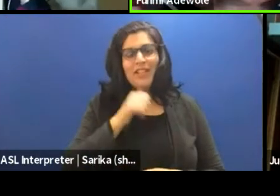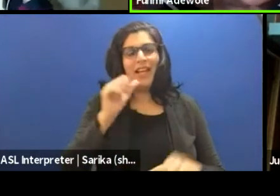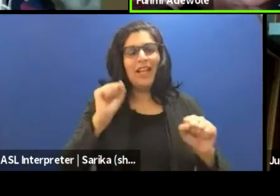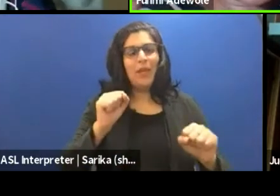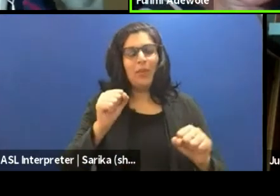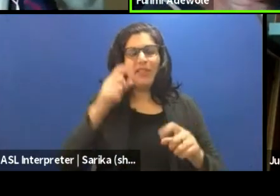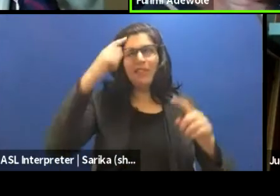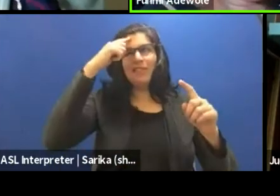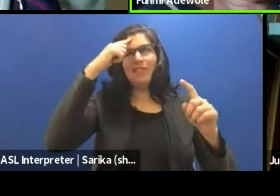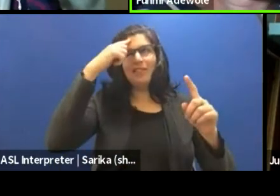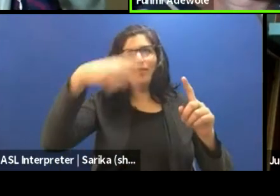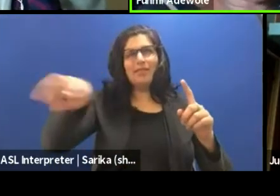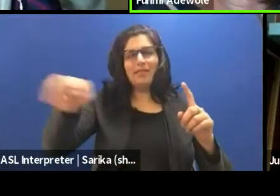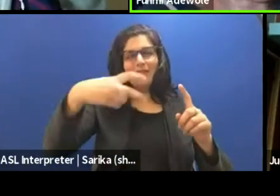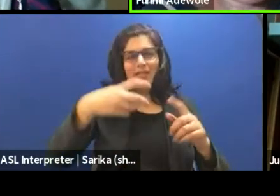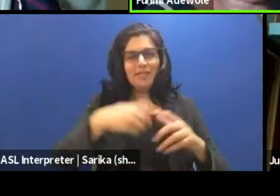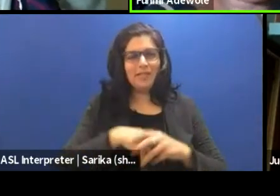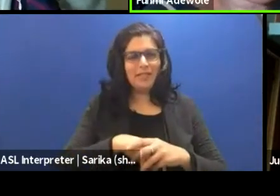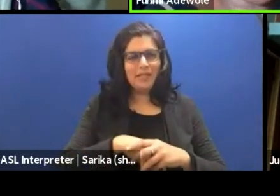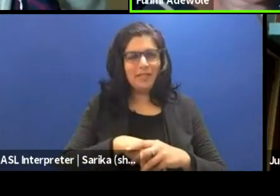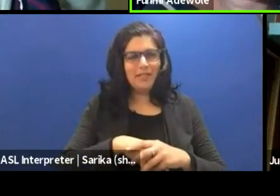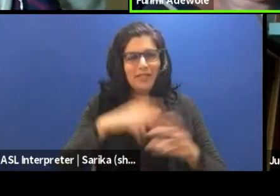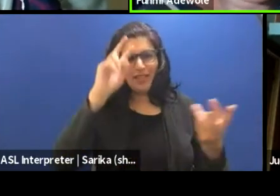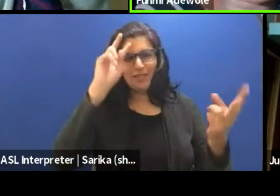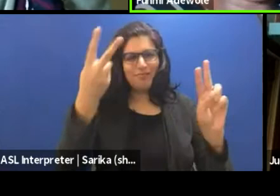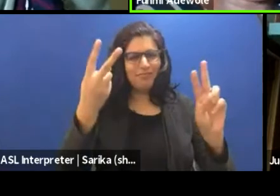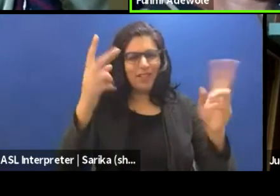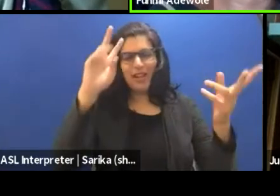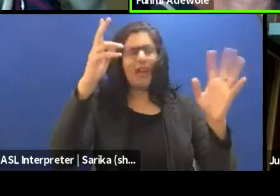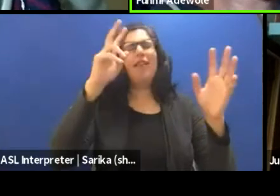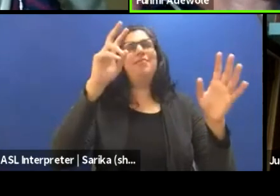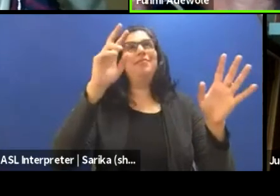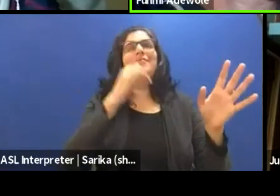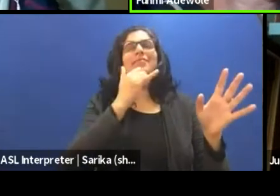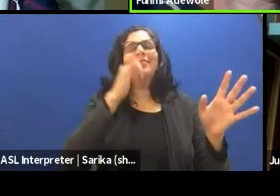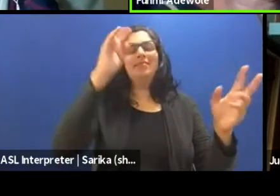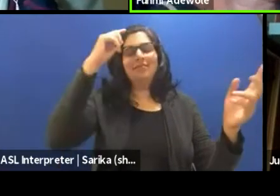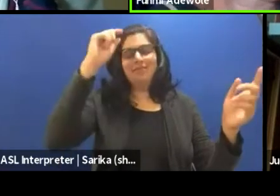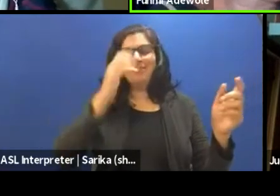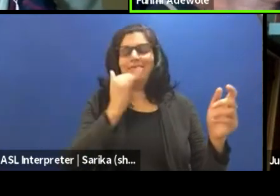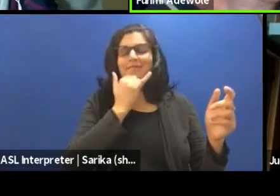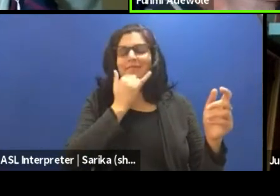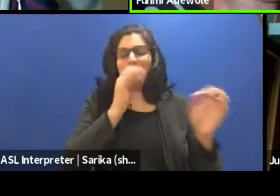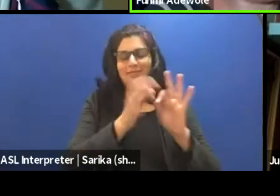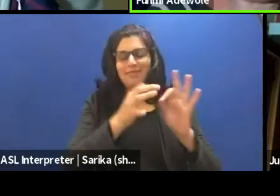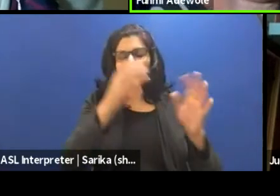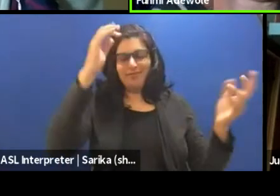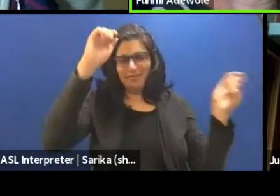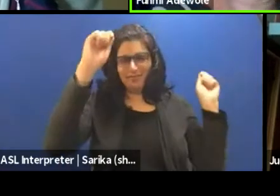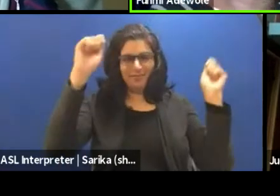switch. And, um, yeah. So I'm looking forward to hearing Jude.